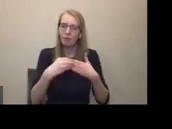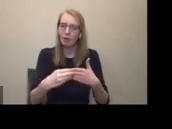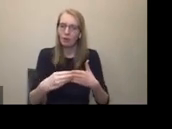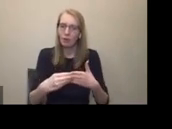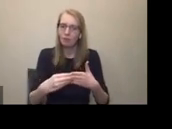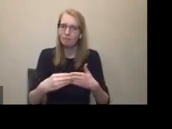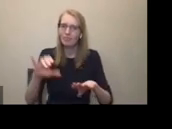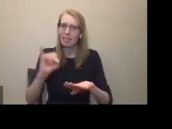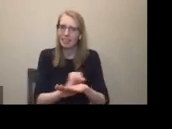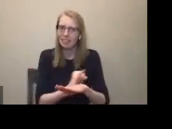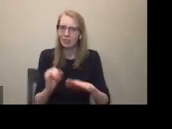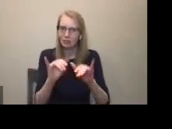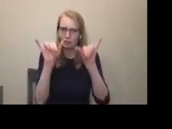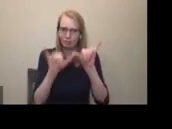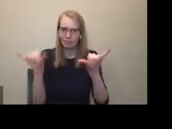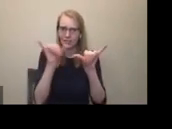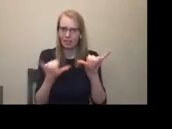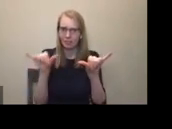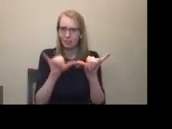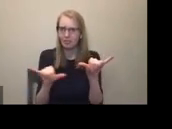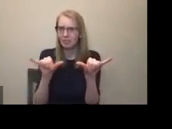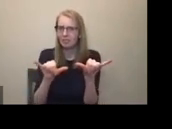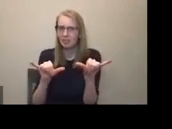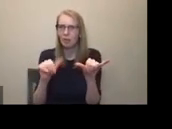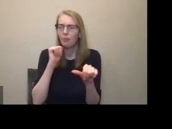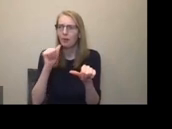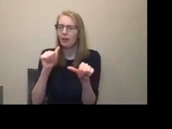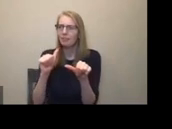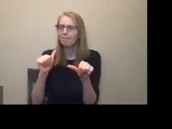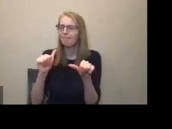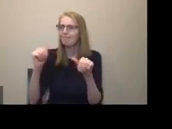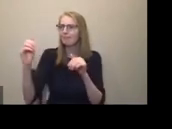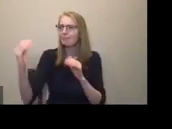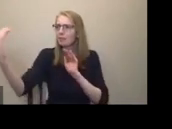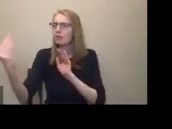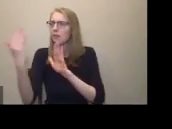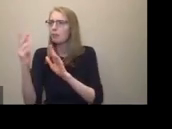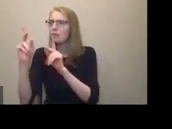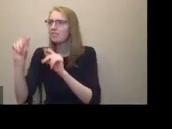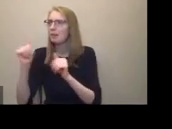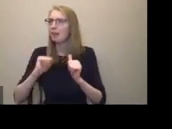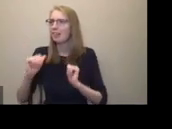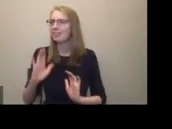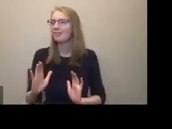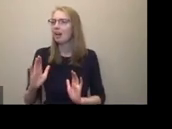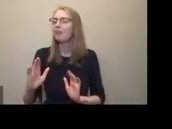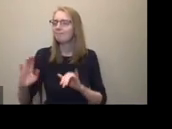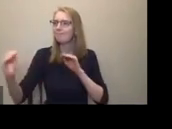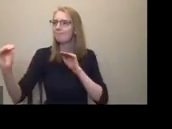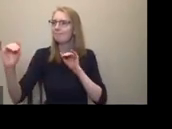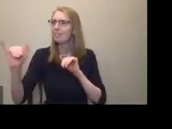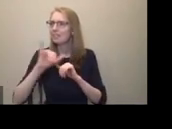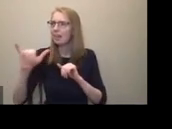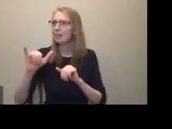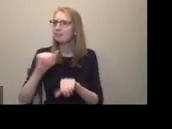as human rights interests. So for example, we see, I don't know, I think I have about 400 bookmarks right now of examples where the artists with